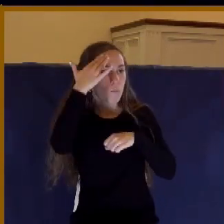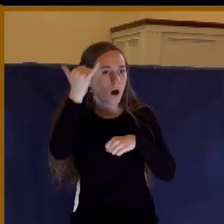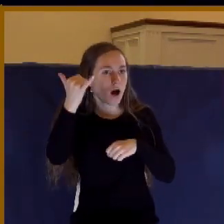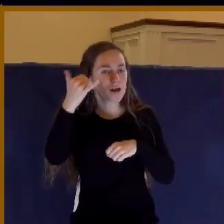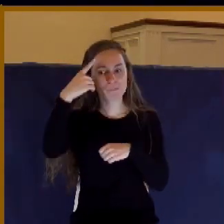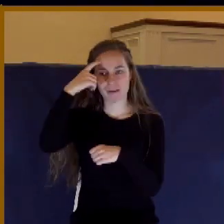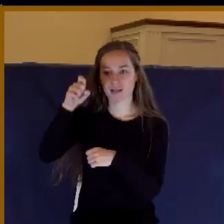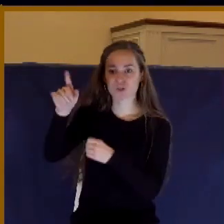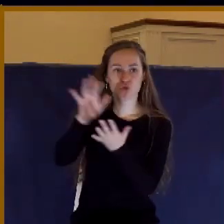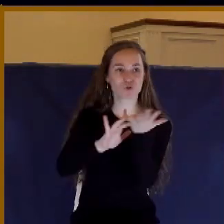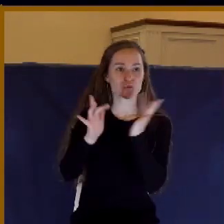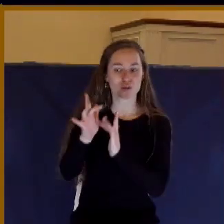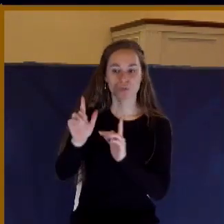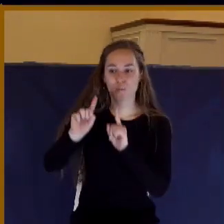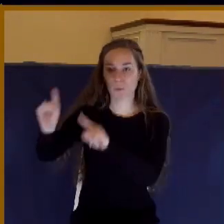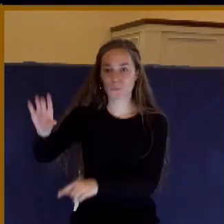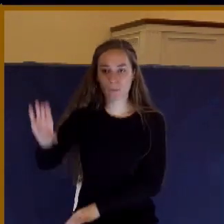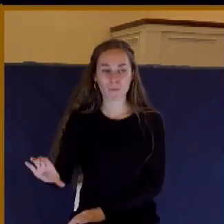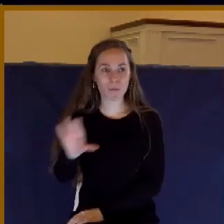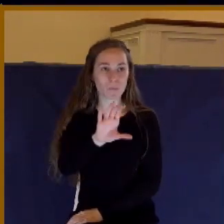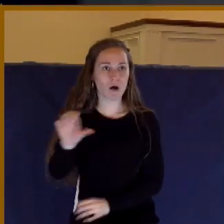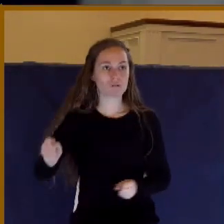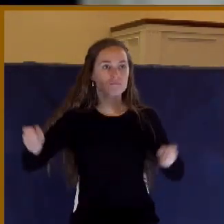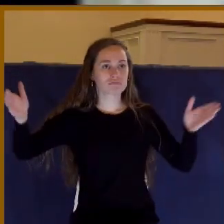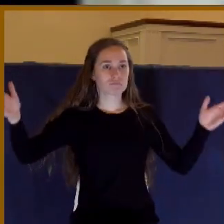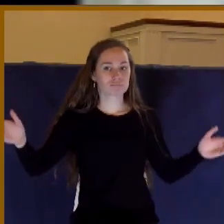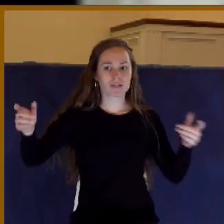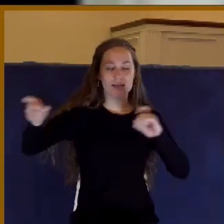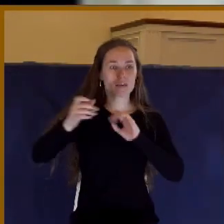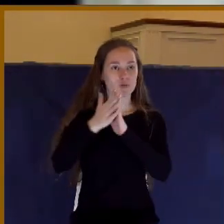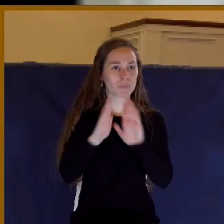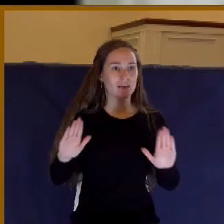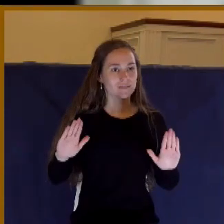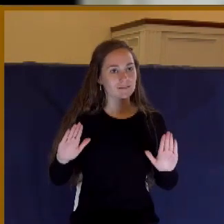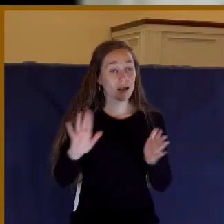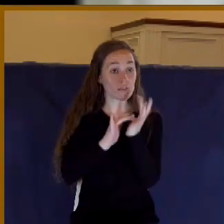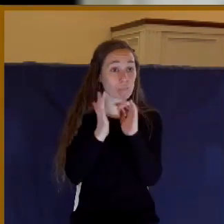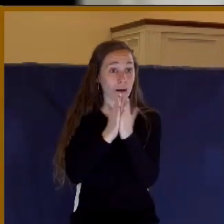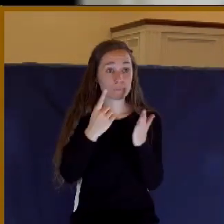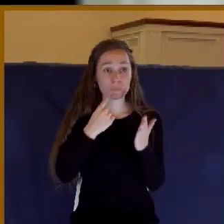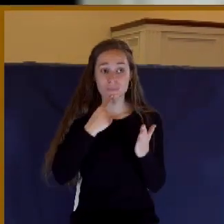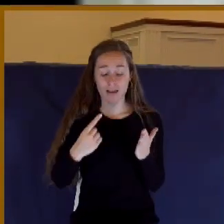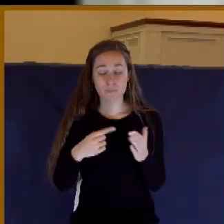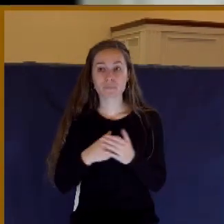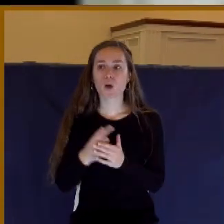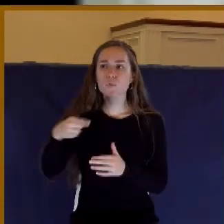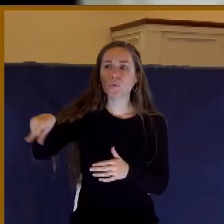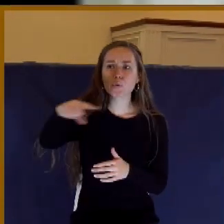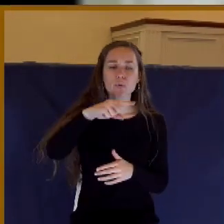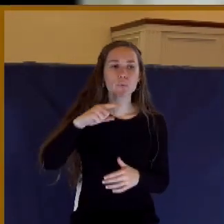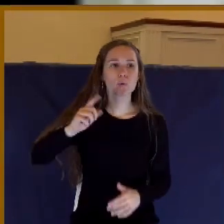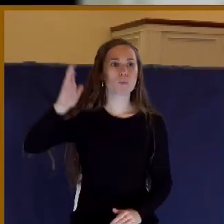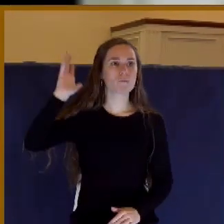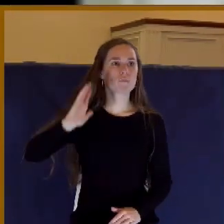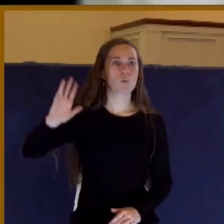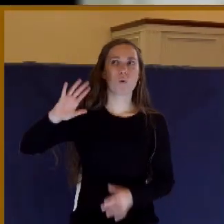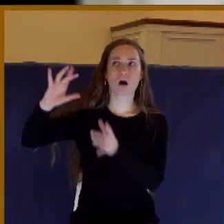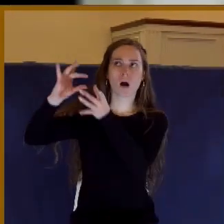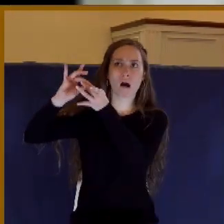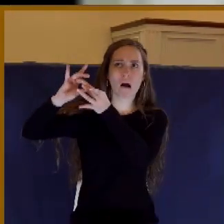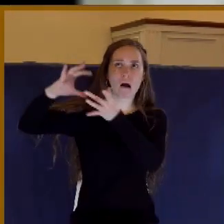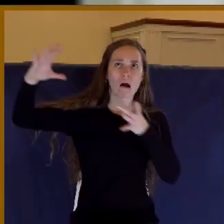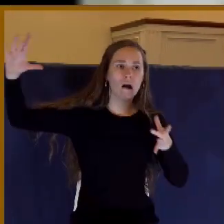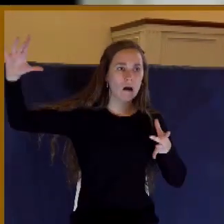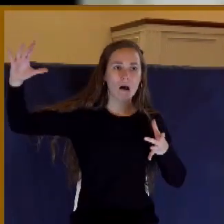at Calvary. Colossians 1.21 says, you that were sometimes alienated and enemies